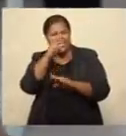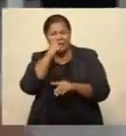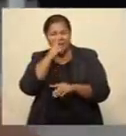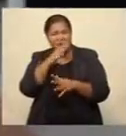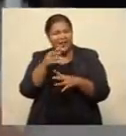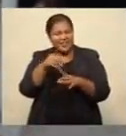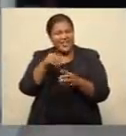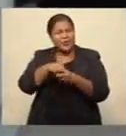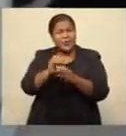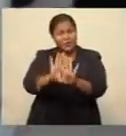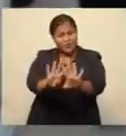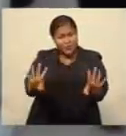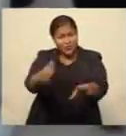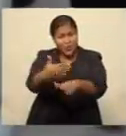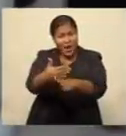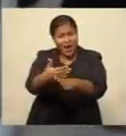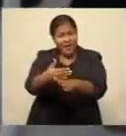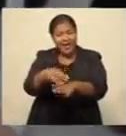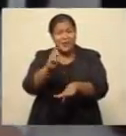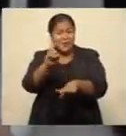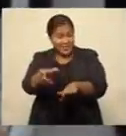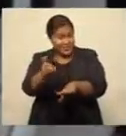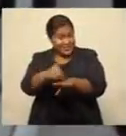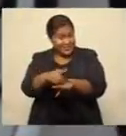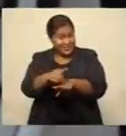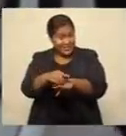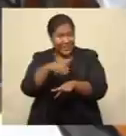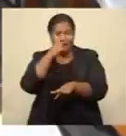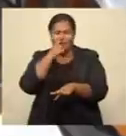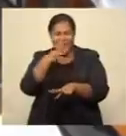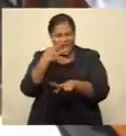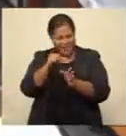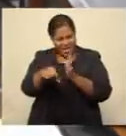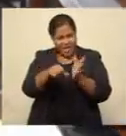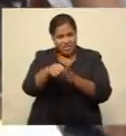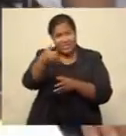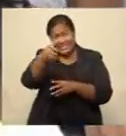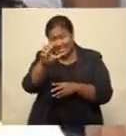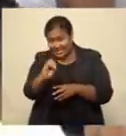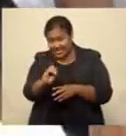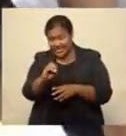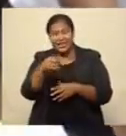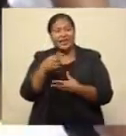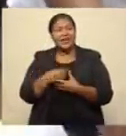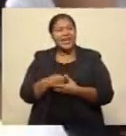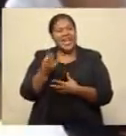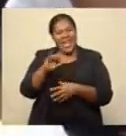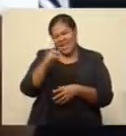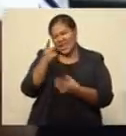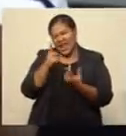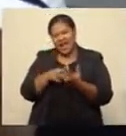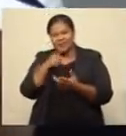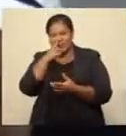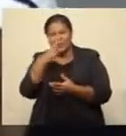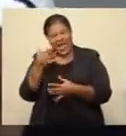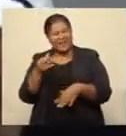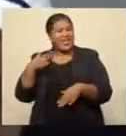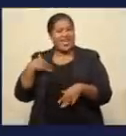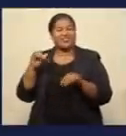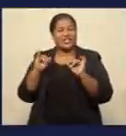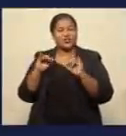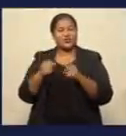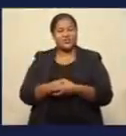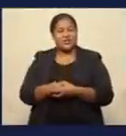include frontline workers, persons with disabilities, people over 60 years of age and those with comorbidity issues. The